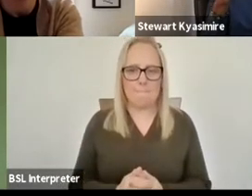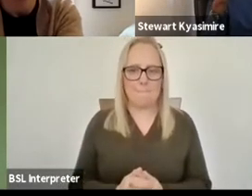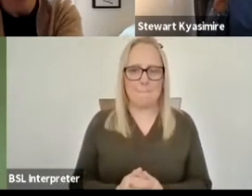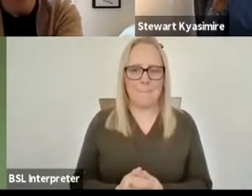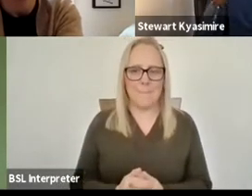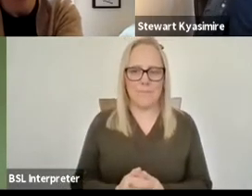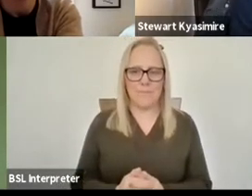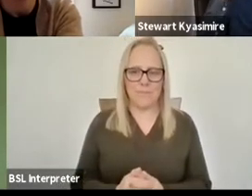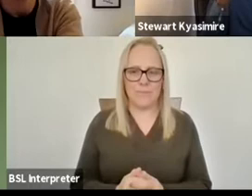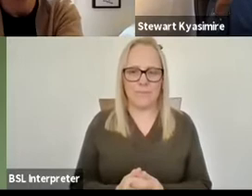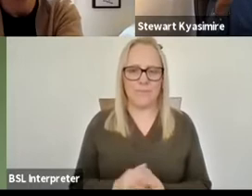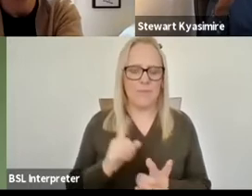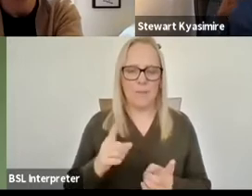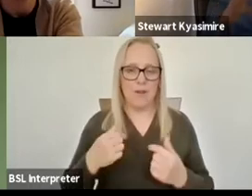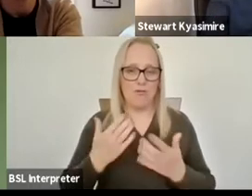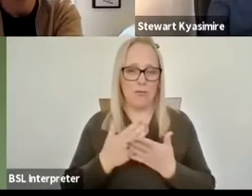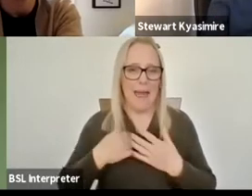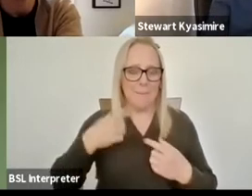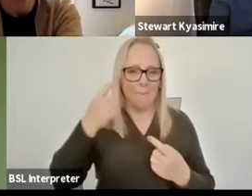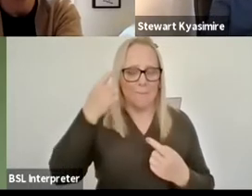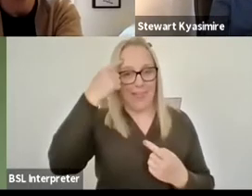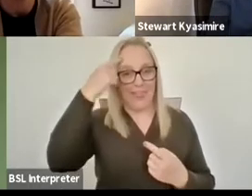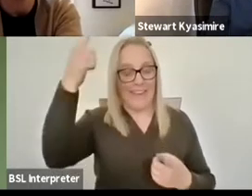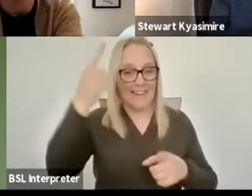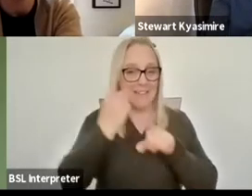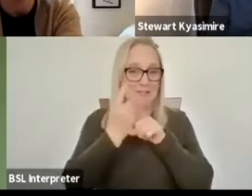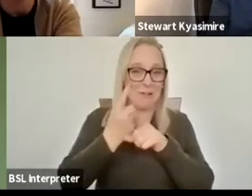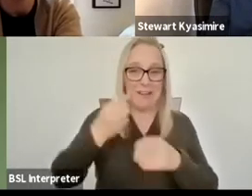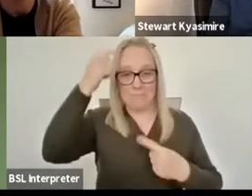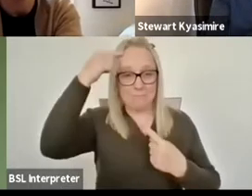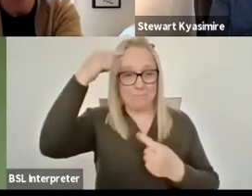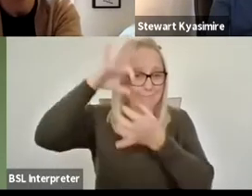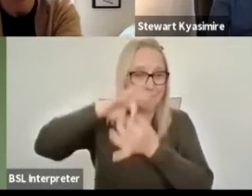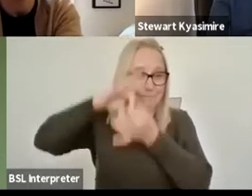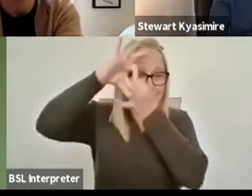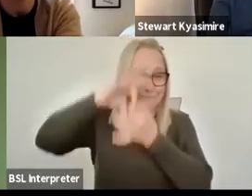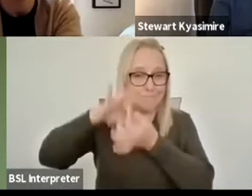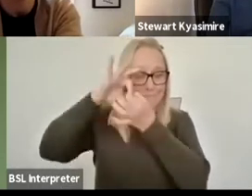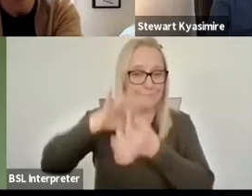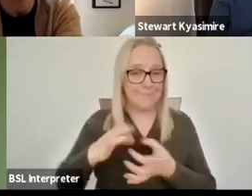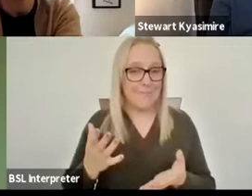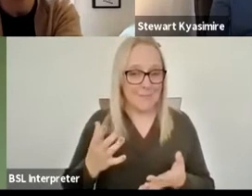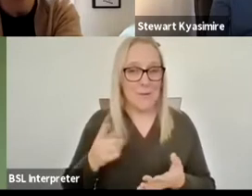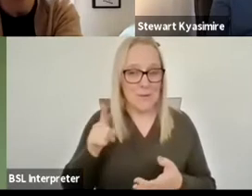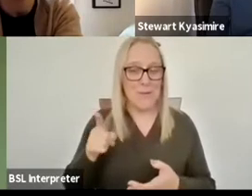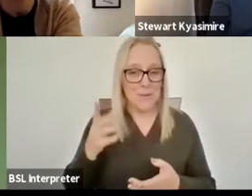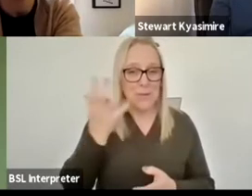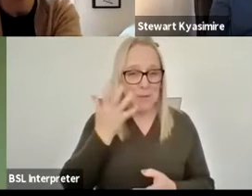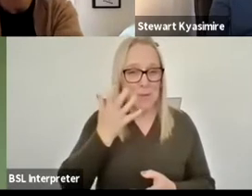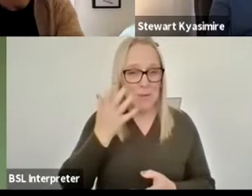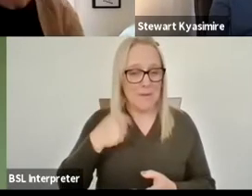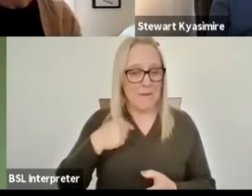what it is i'm just thinking out loud because just from what kareen had mentioned it just felt i feel like that's something that's a narrative